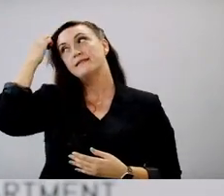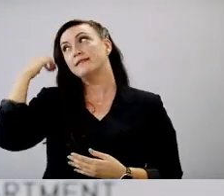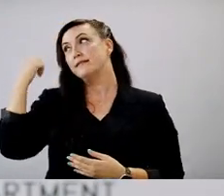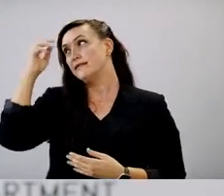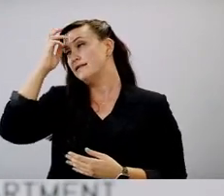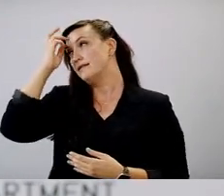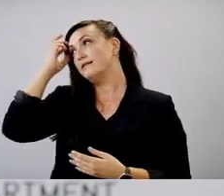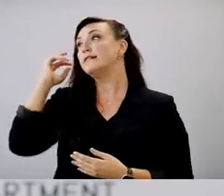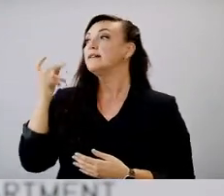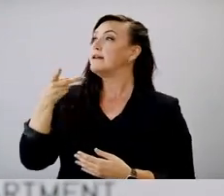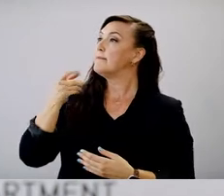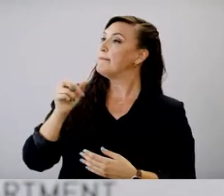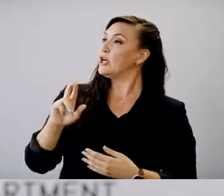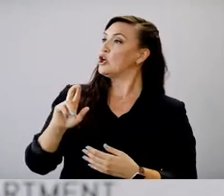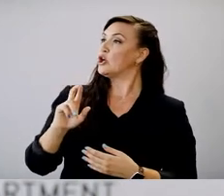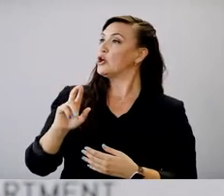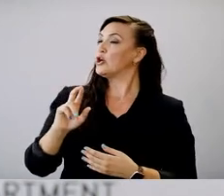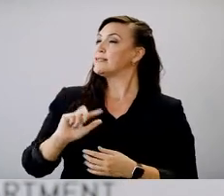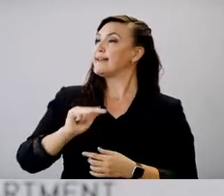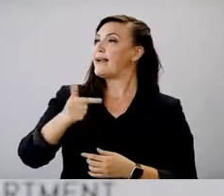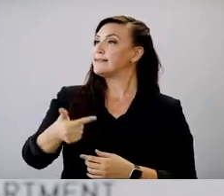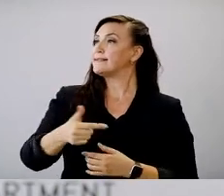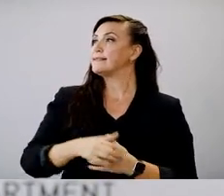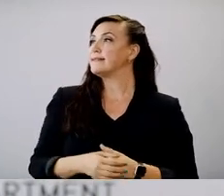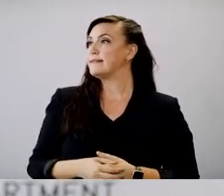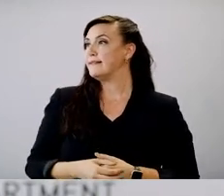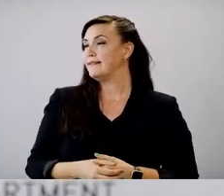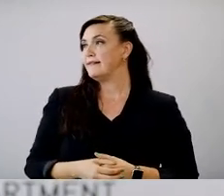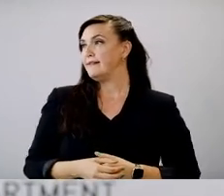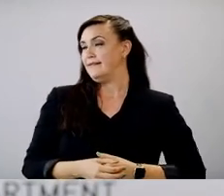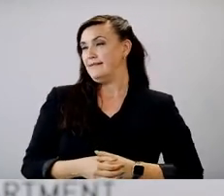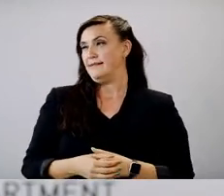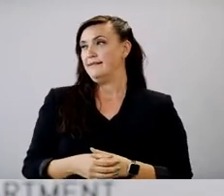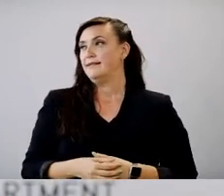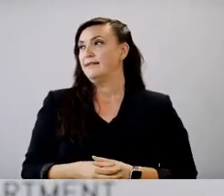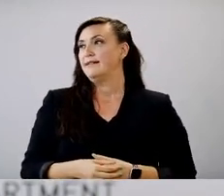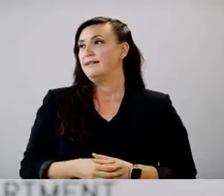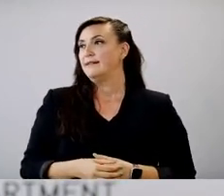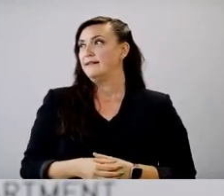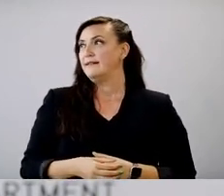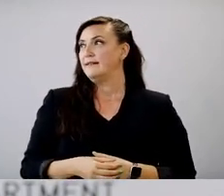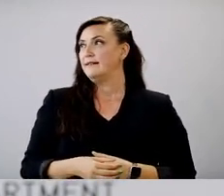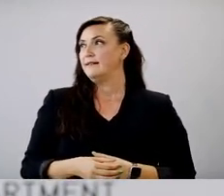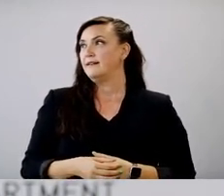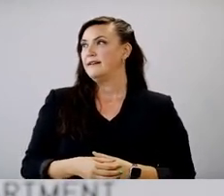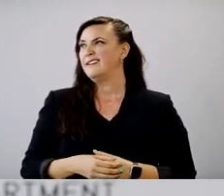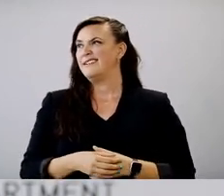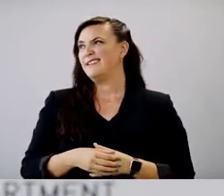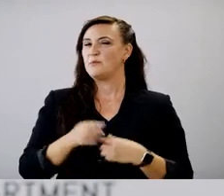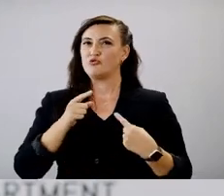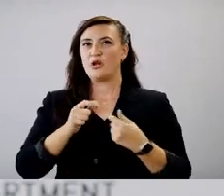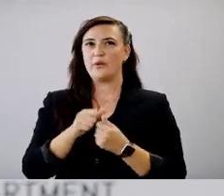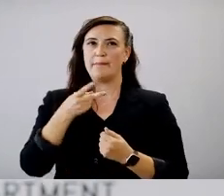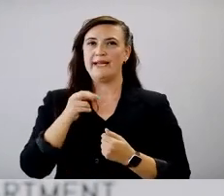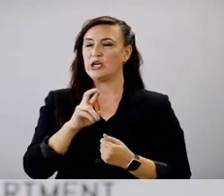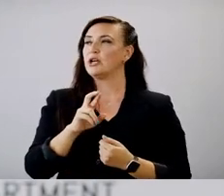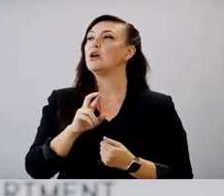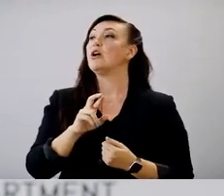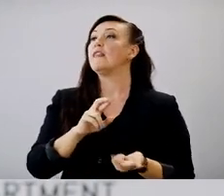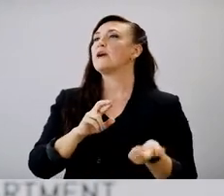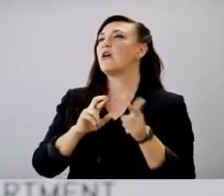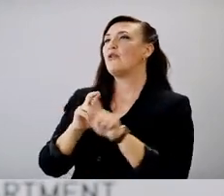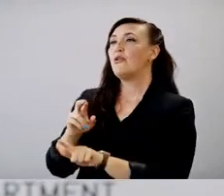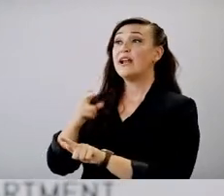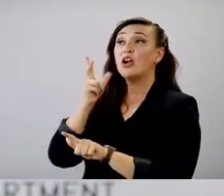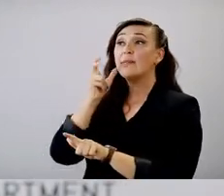Peter Samar. Hang on, Peter. Hi, Peter. Sorry, I have a frog in my throat. Peter, I'm having some problems. There you go. There we